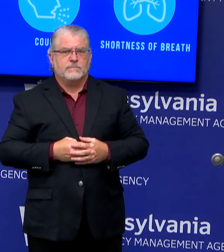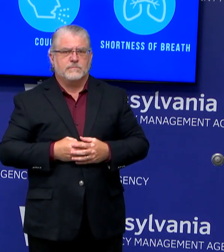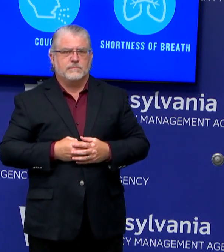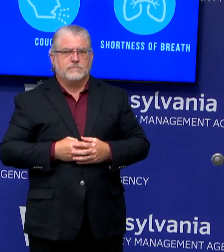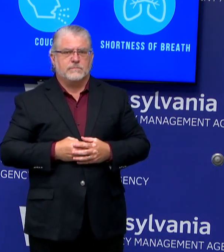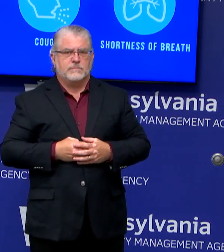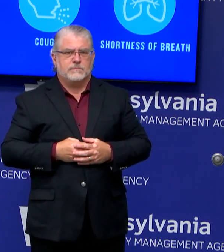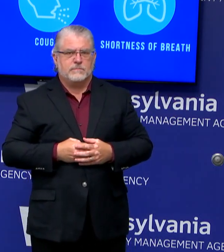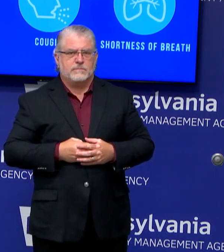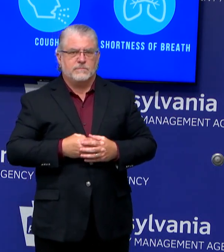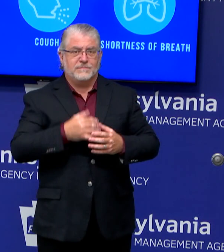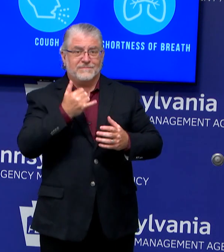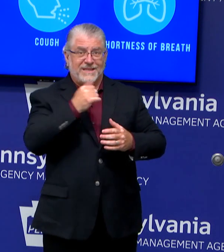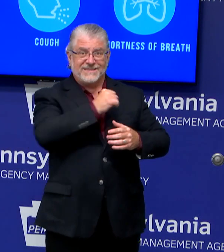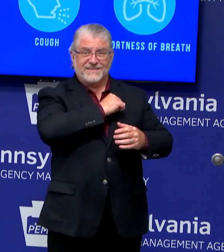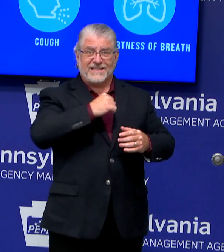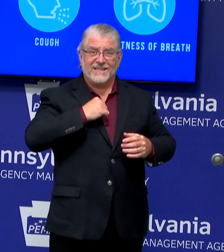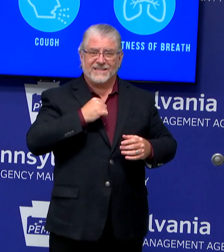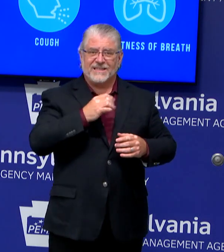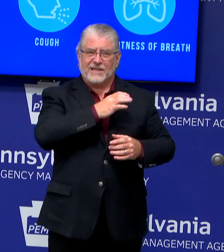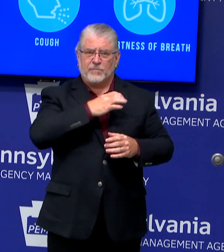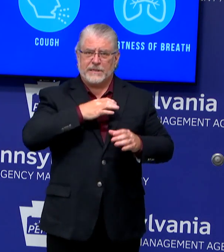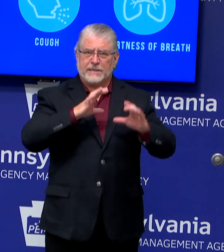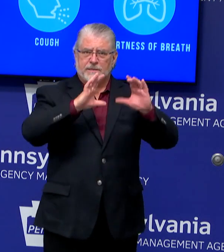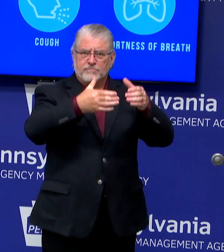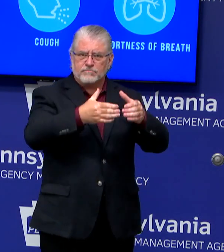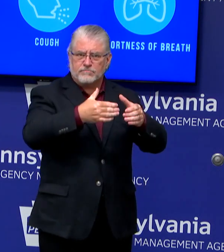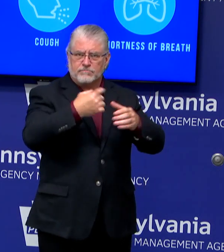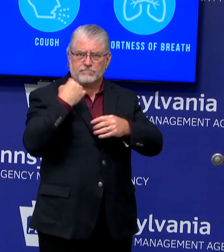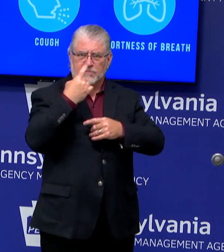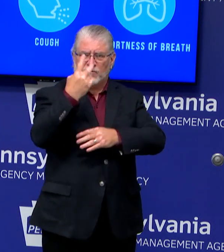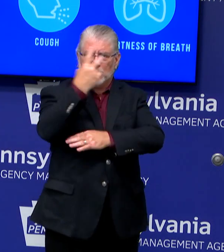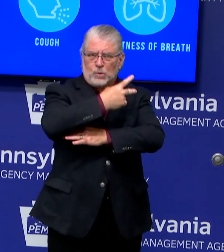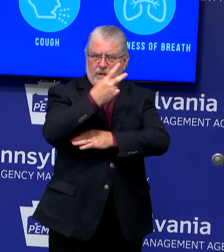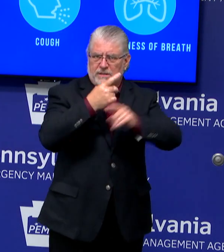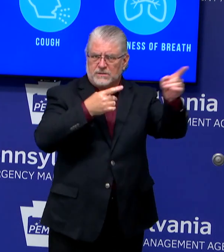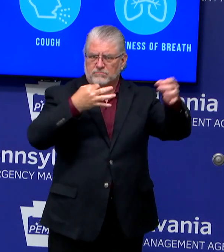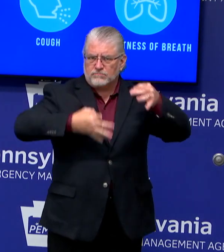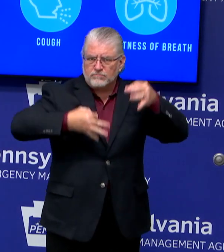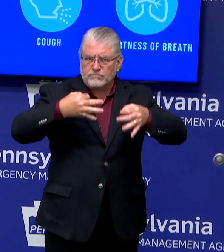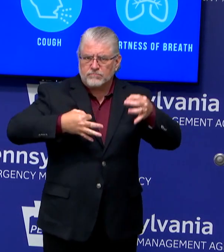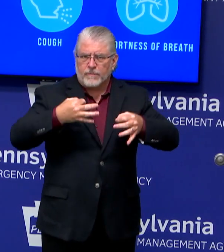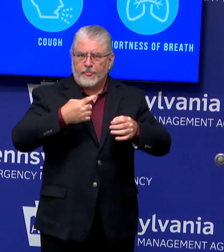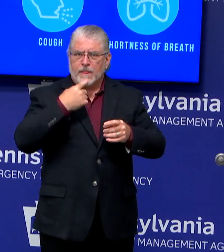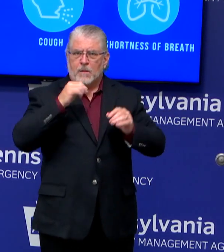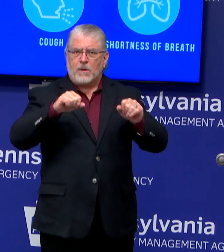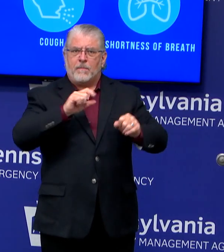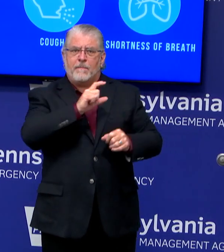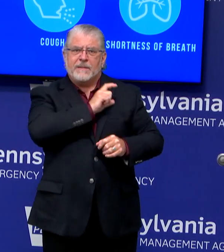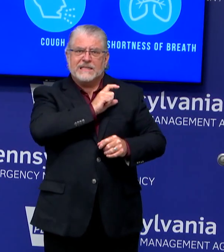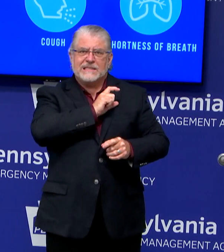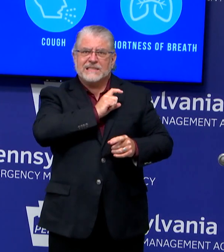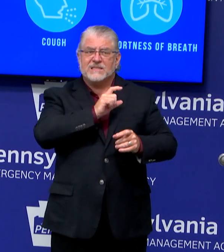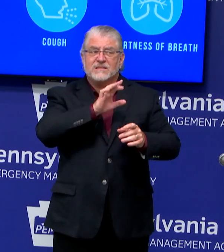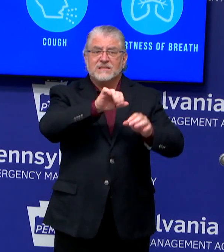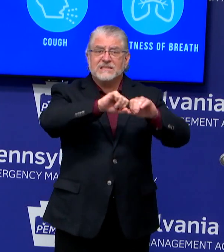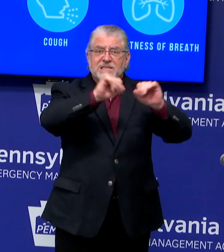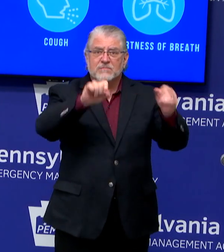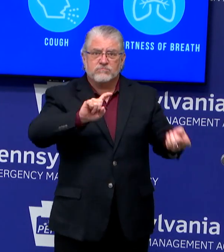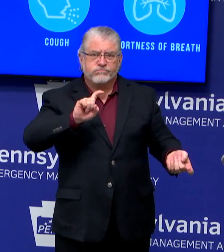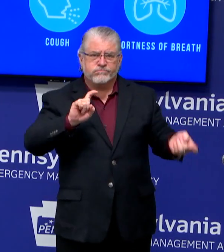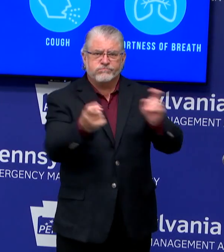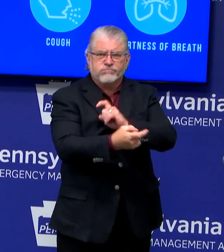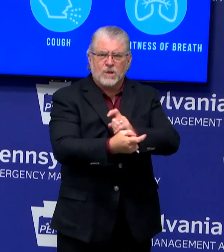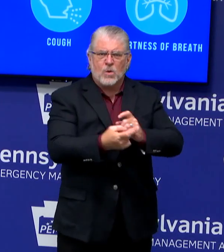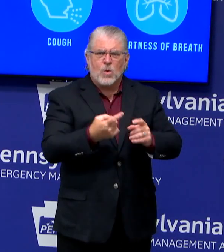on possible policing reforms in Pennsylvania. What in that area do you support, and is there some